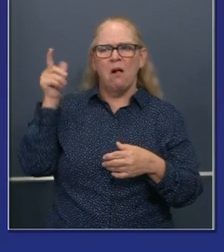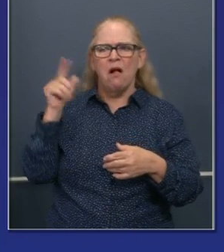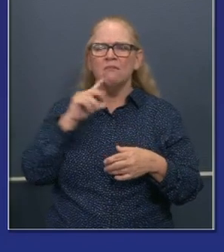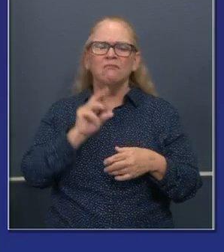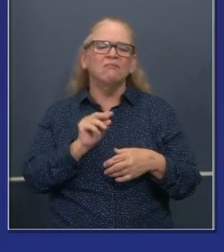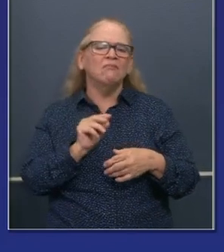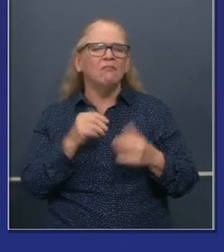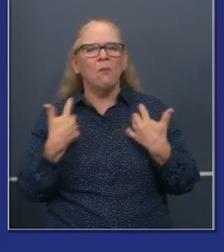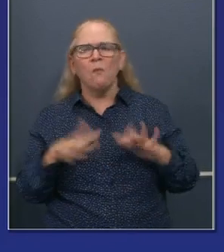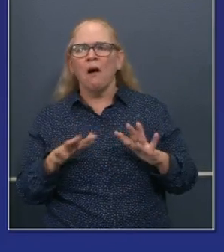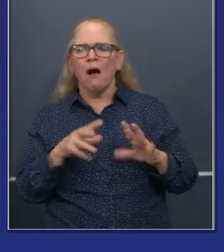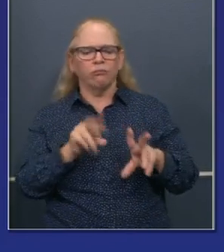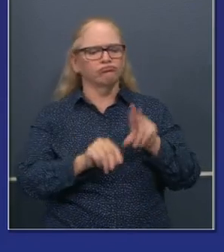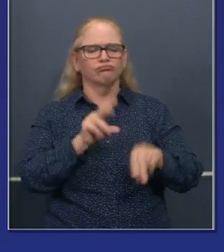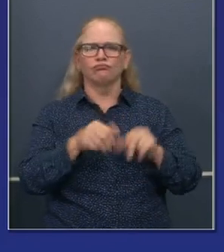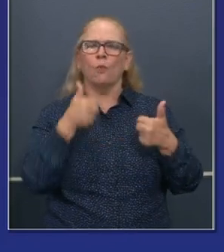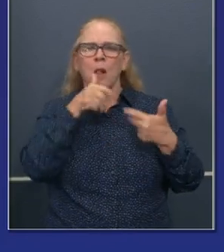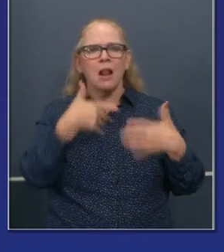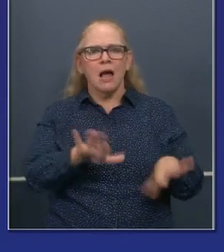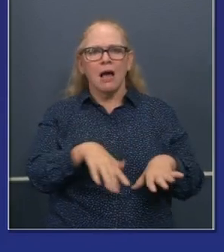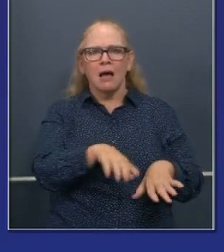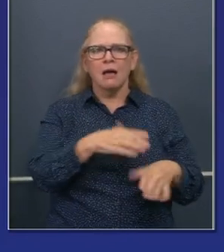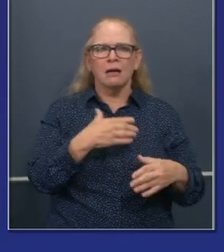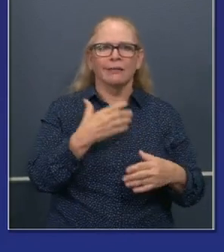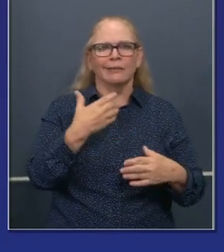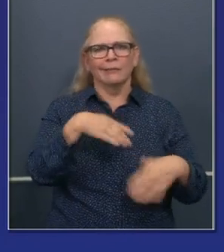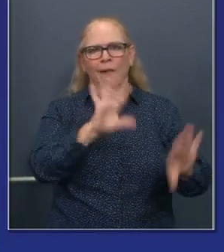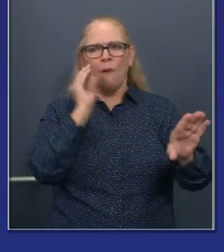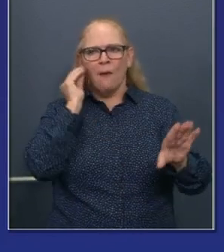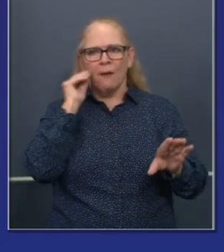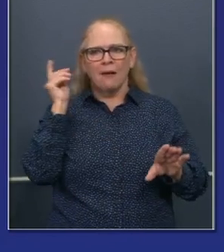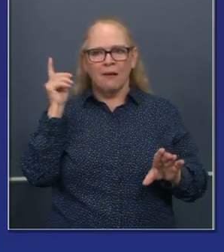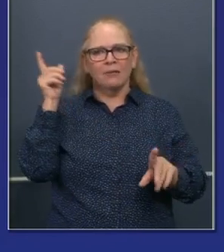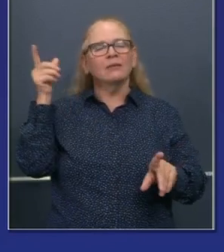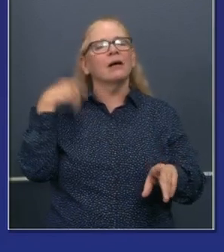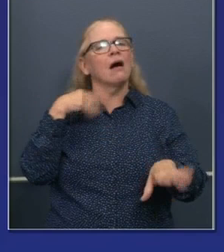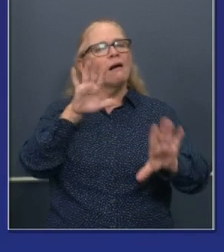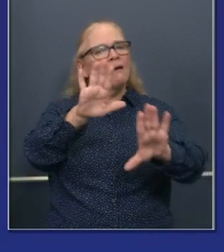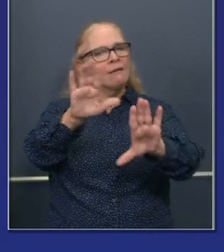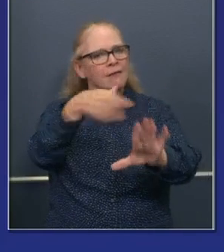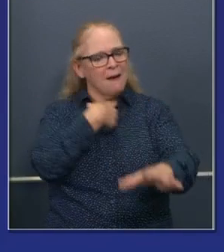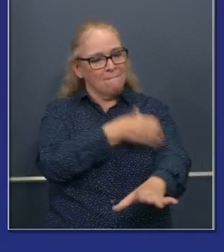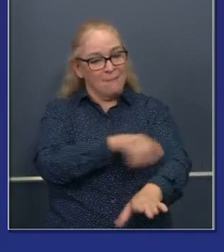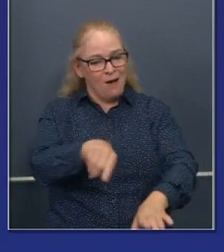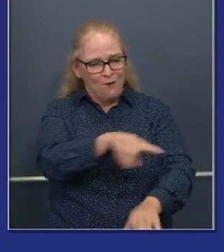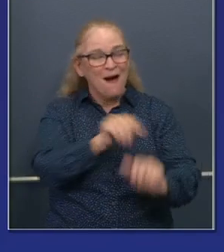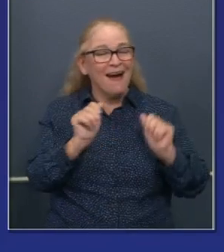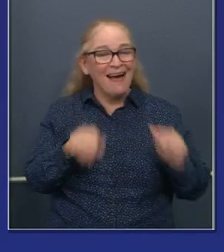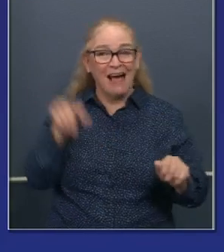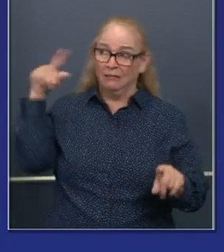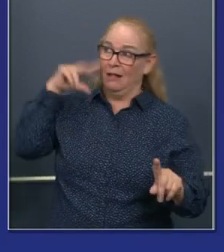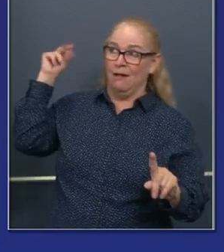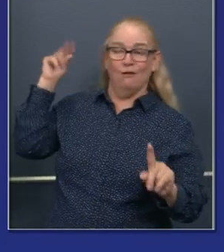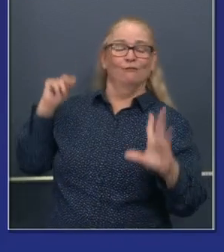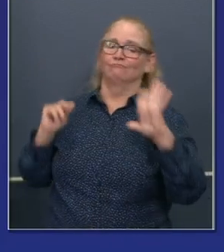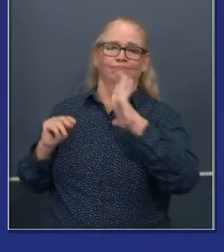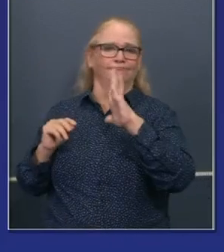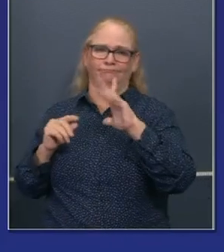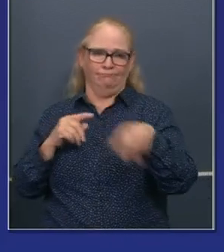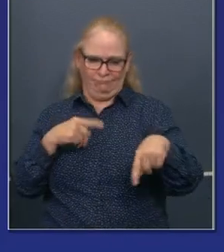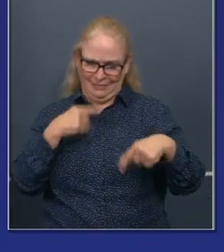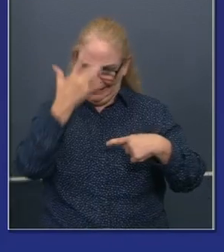workers are empowered and aware. Uh, and that's part and parcel, uh, of our efforts to protect workers to more quickly and